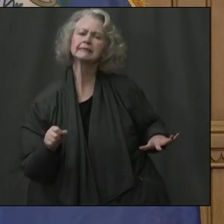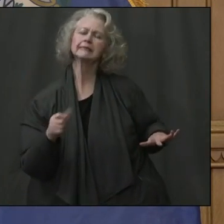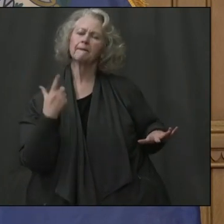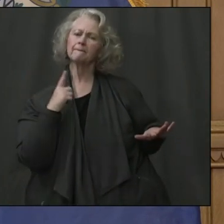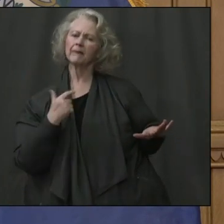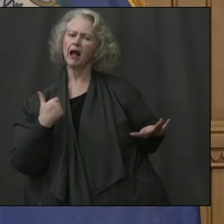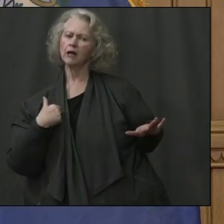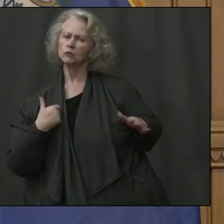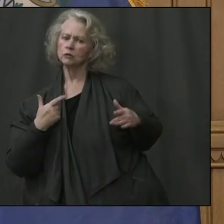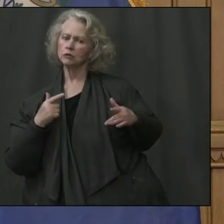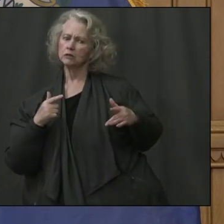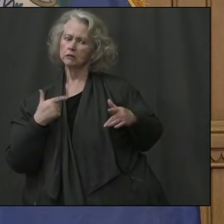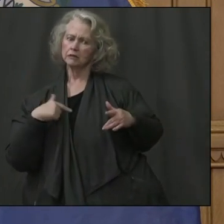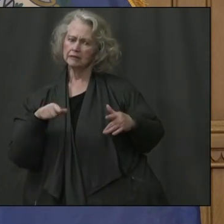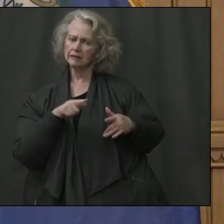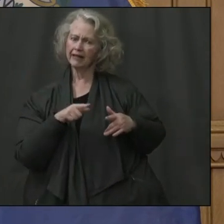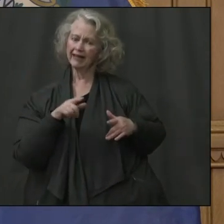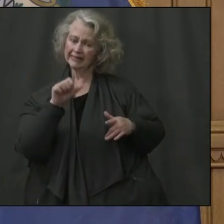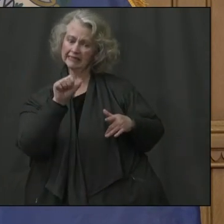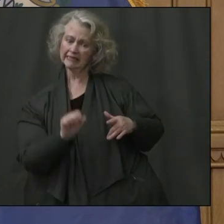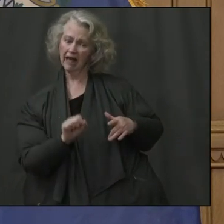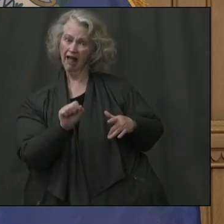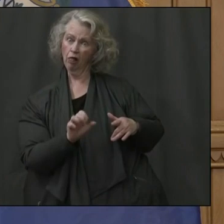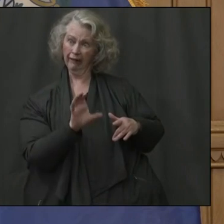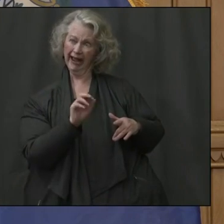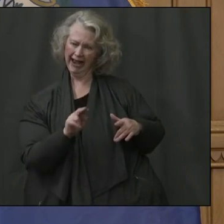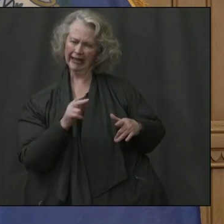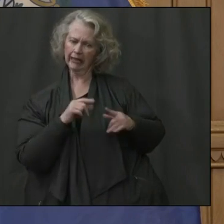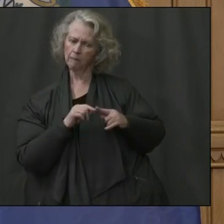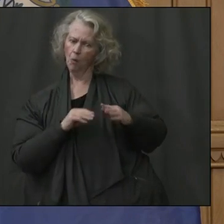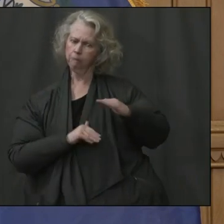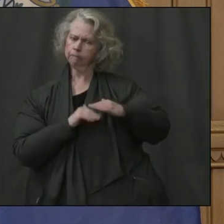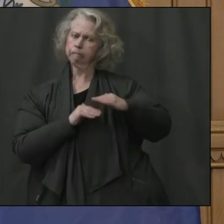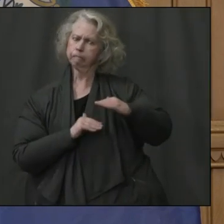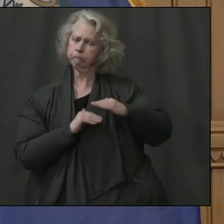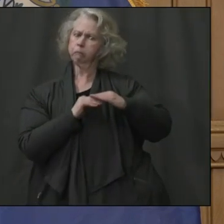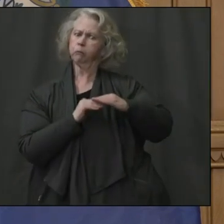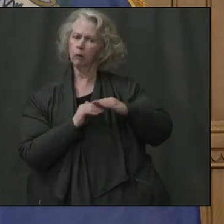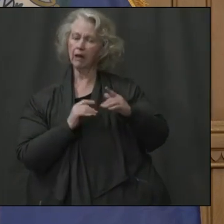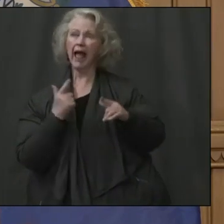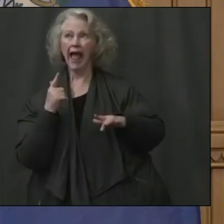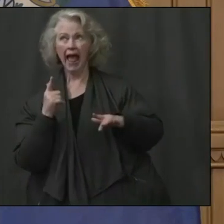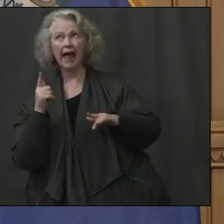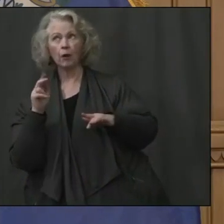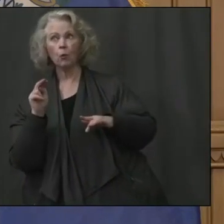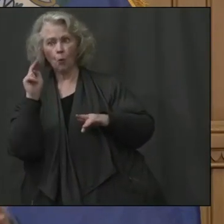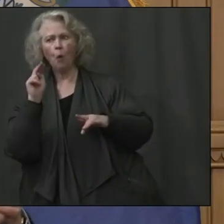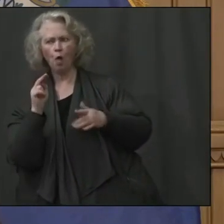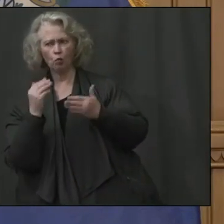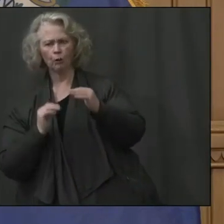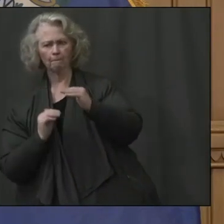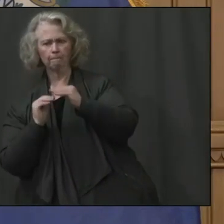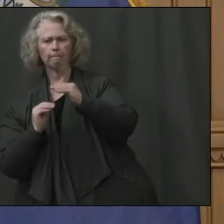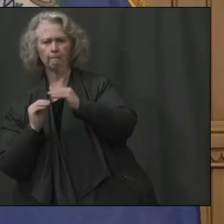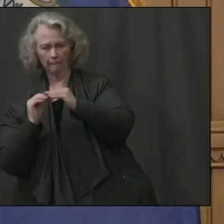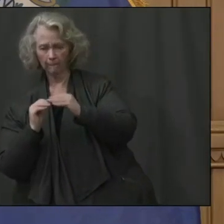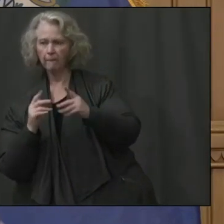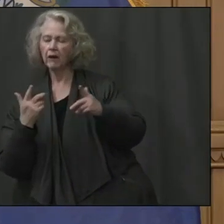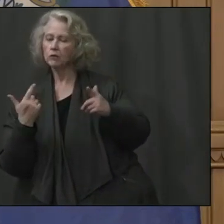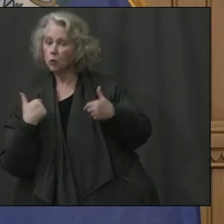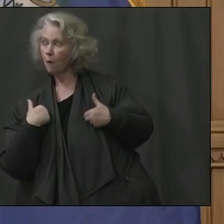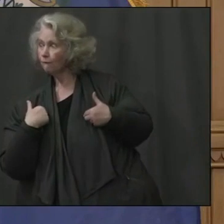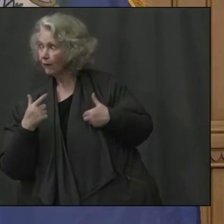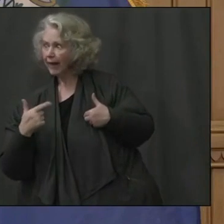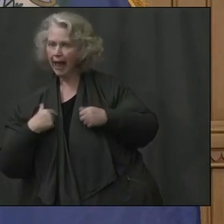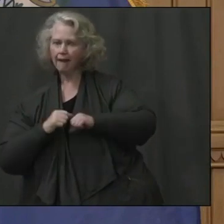to capacity in our hospitals in the southern part of the state, and we have some capacity in the northern part of the state. So be it equipment and people, we can move around.